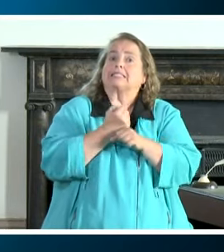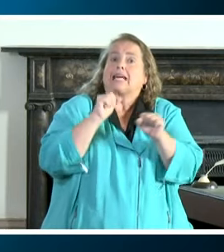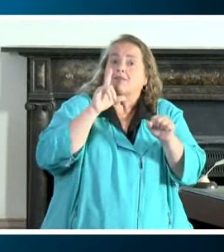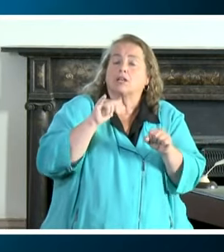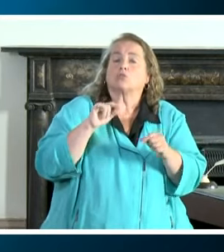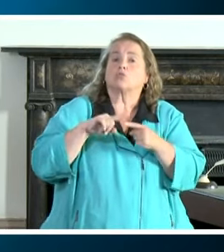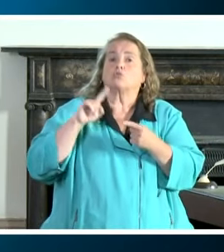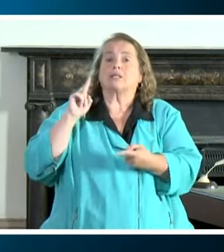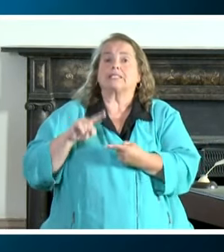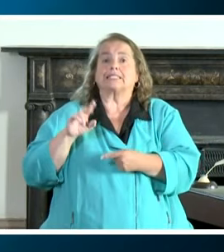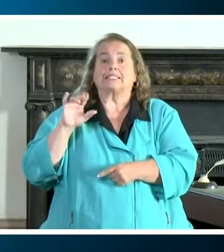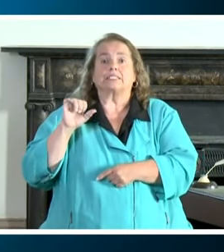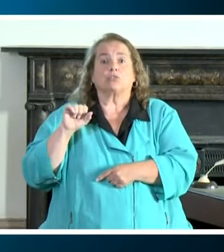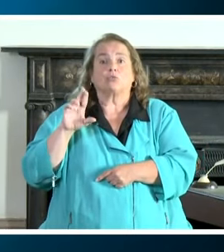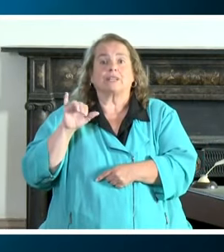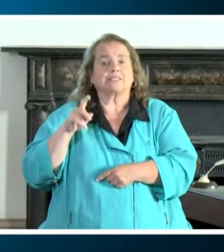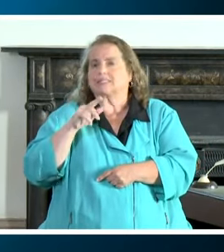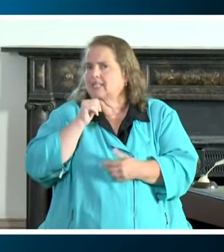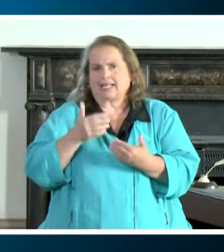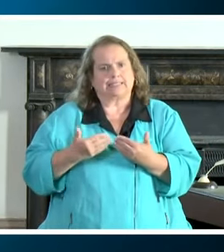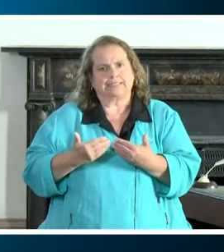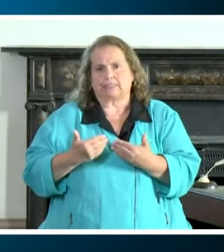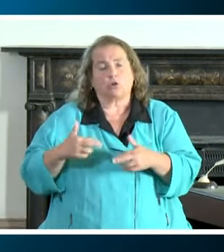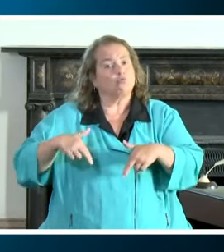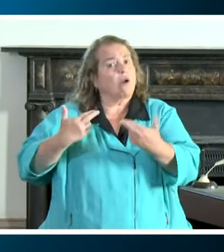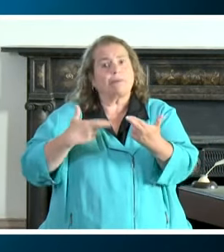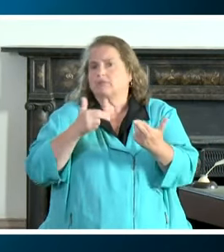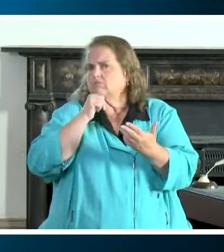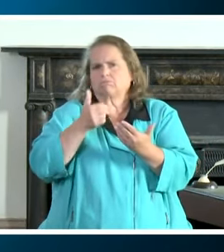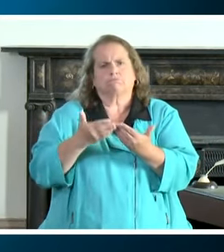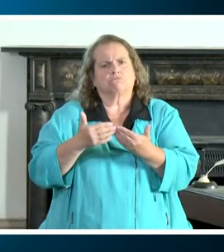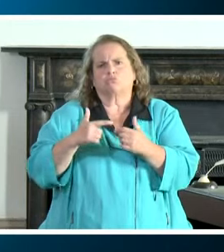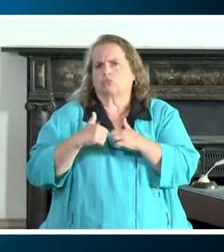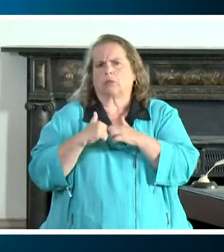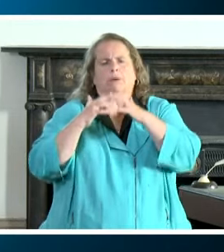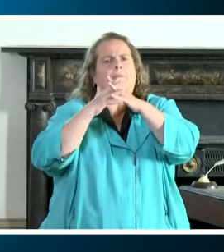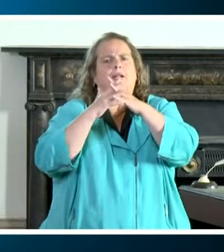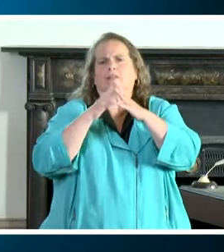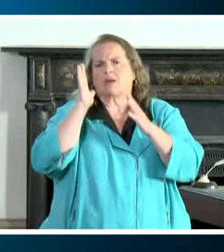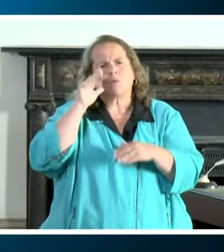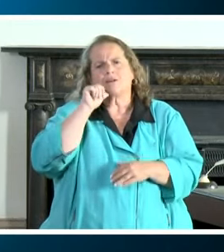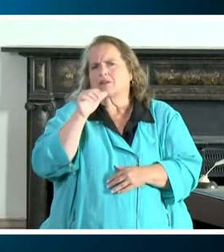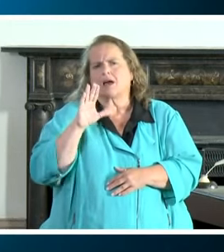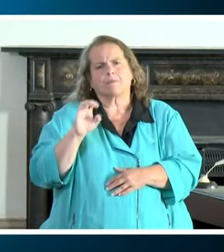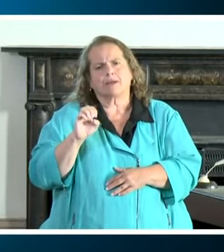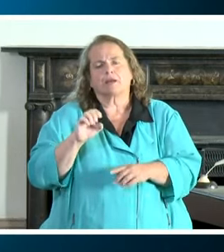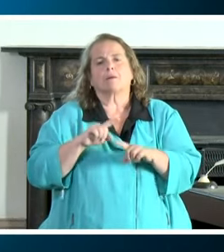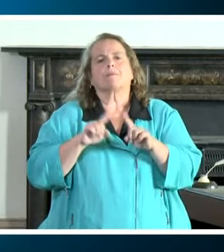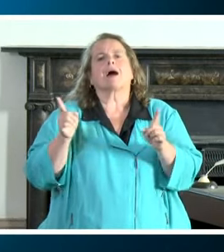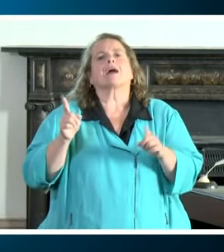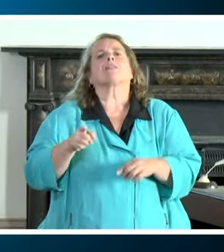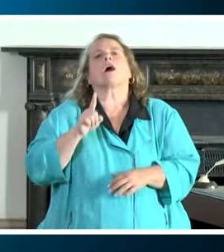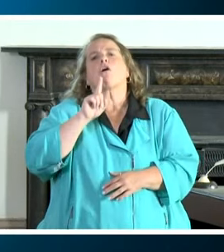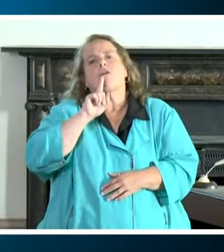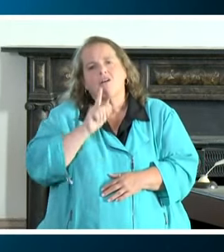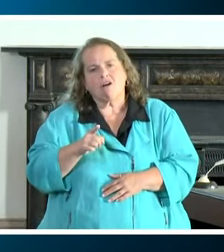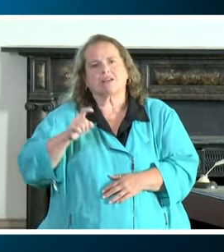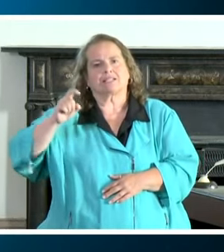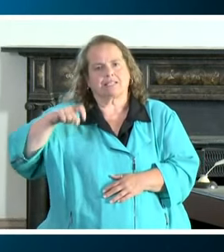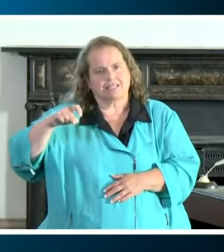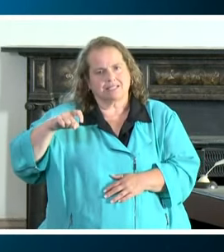that it is not easy. Those recommendations are not easy to implement. They will not be, but they are certainly necessary.